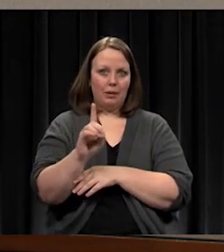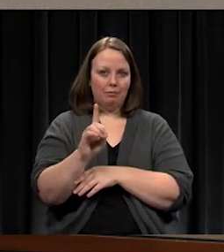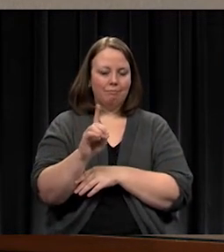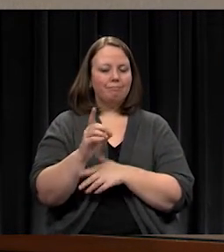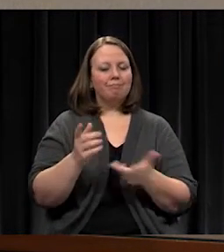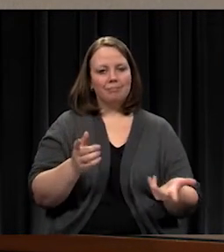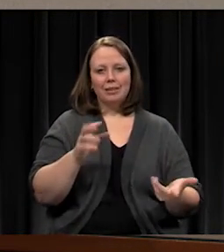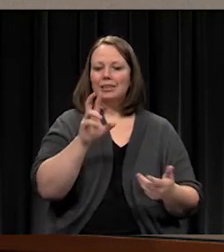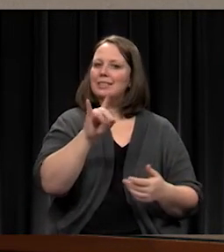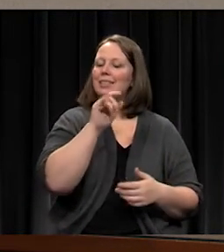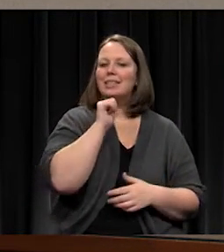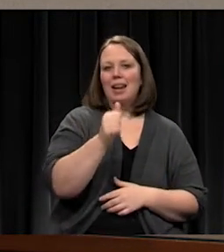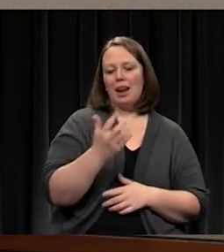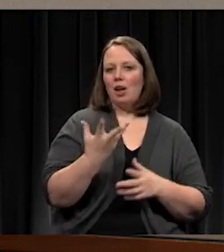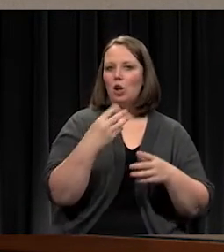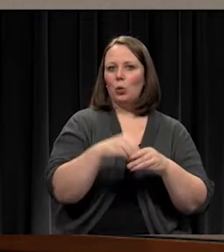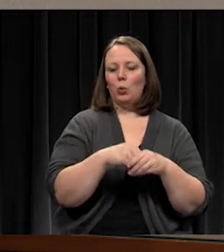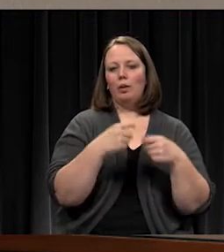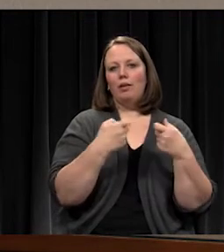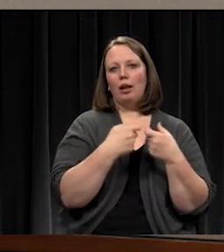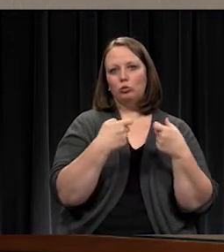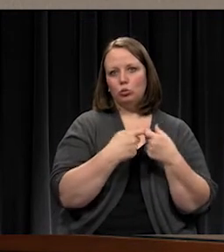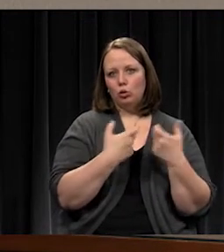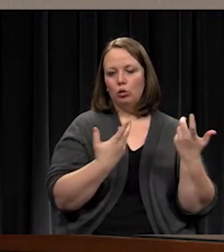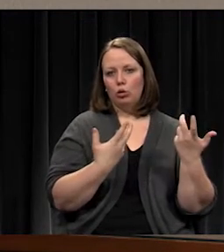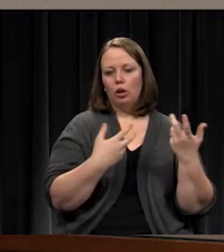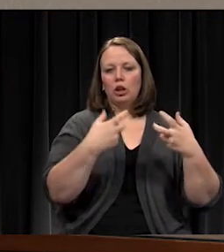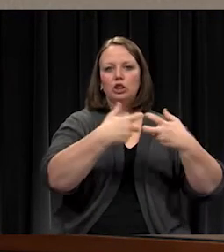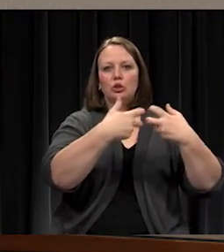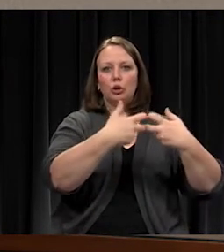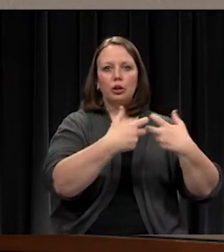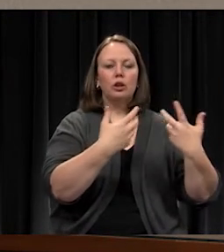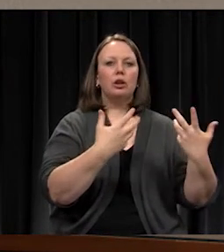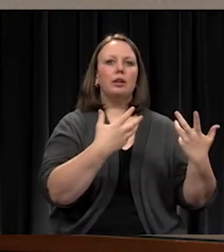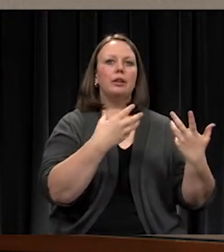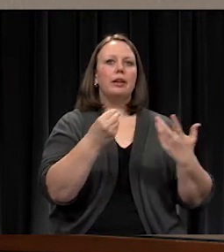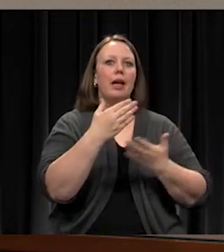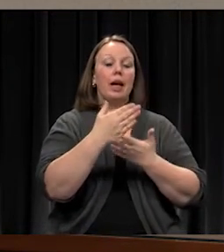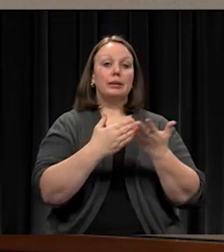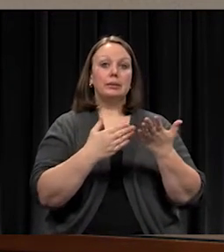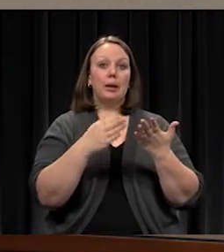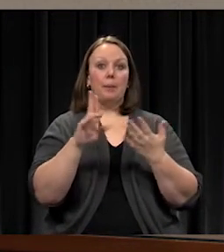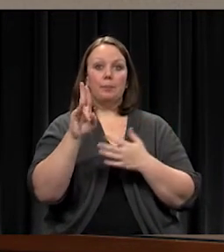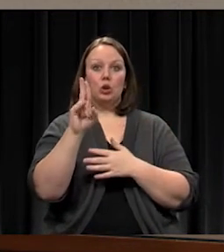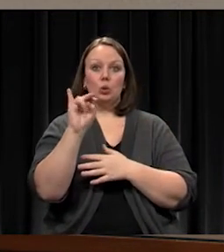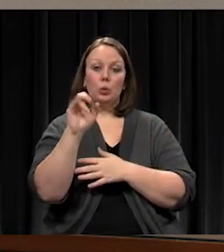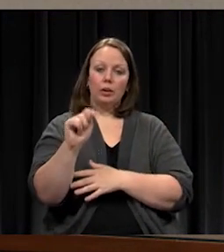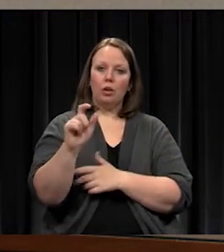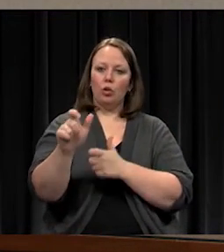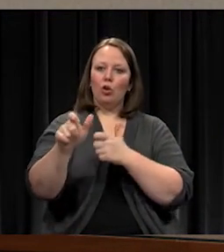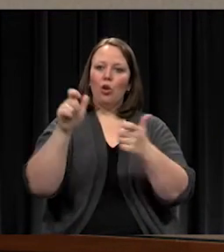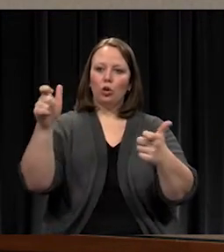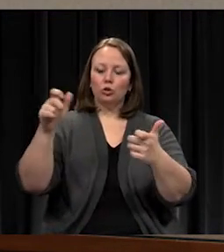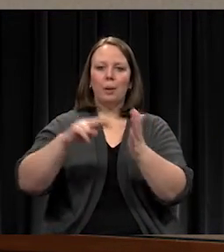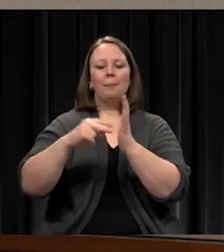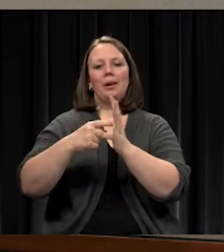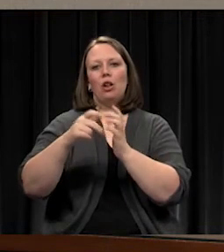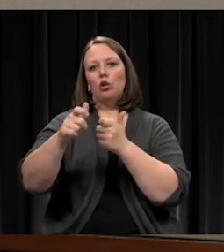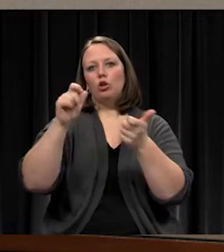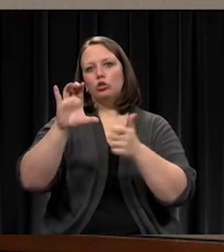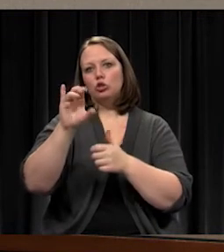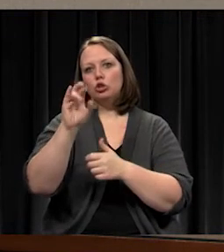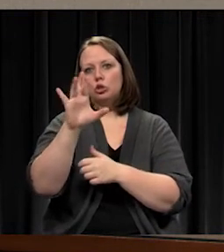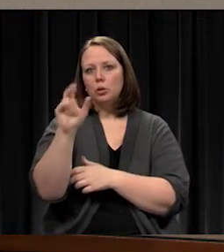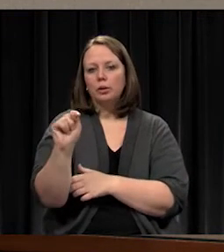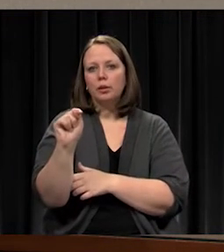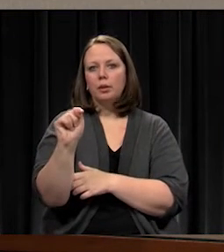those additional units, the electrical circuits, and the fact that some of these units are larger and need a larger circuit. The construction manager at